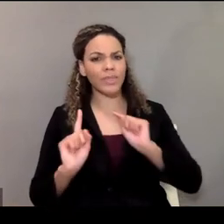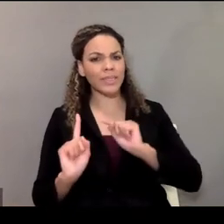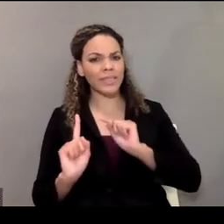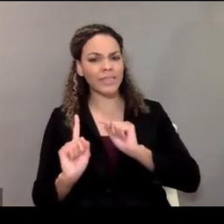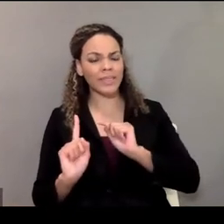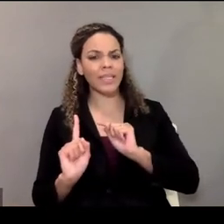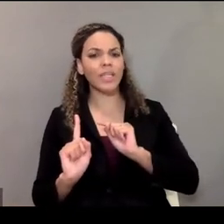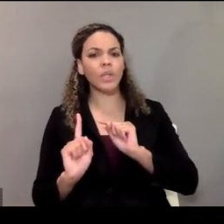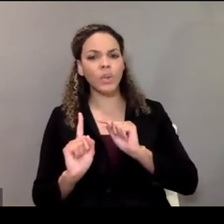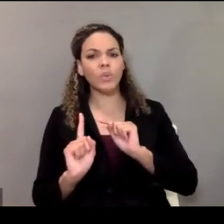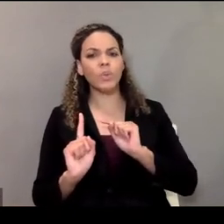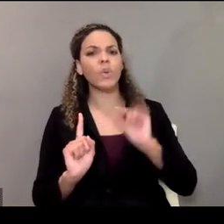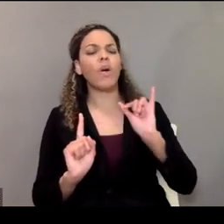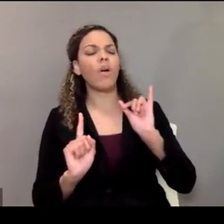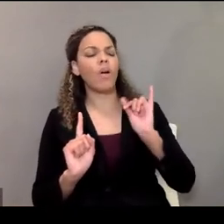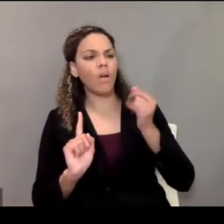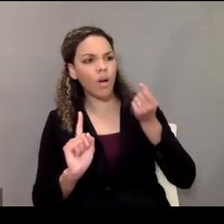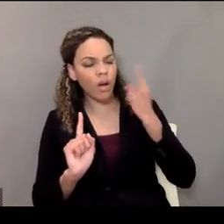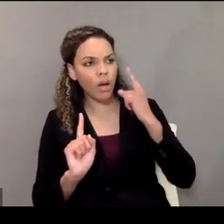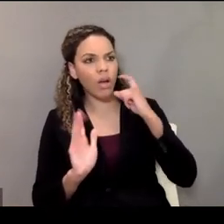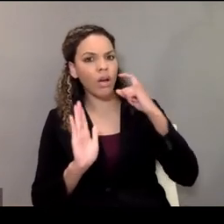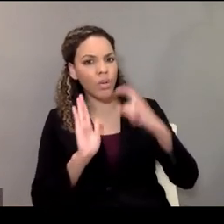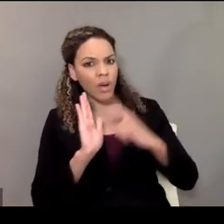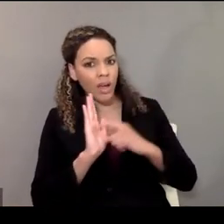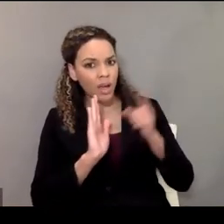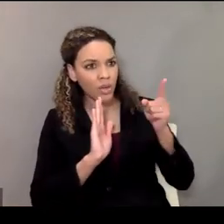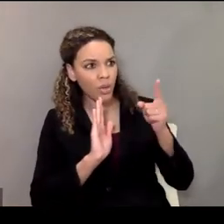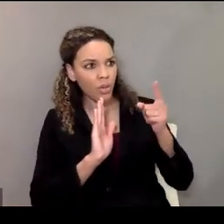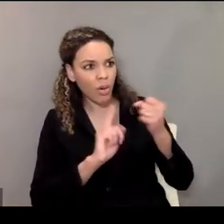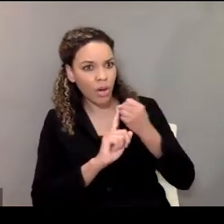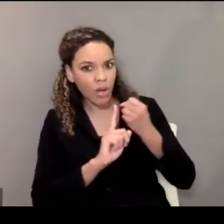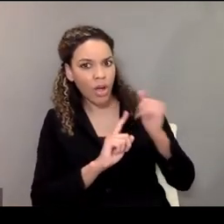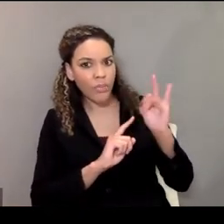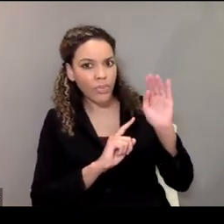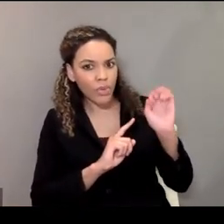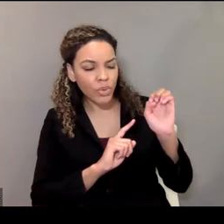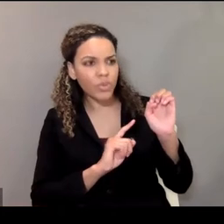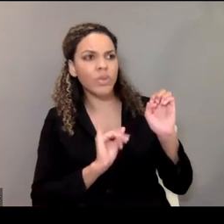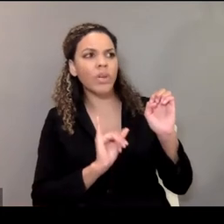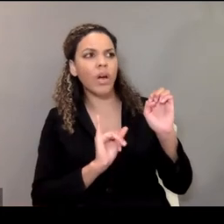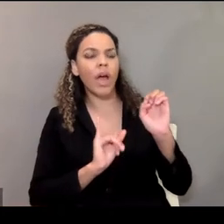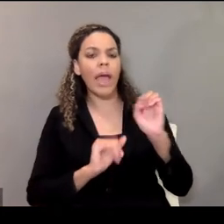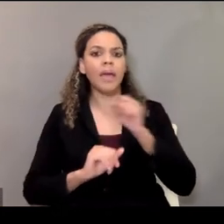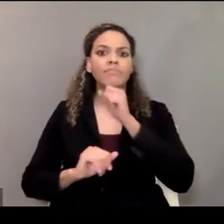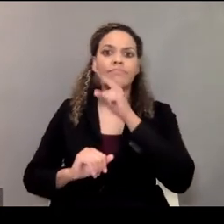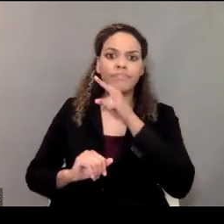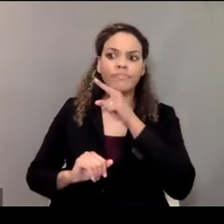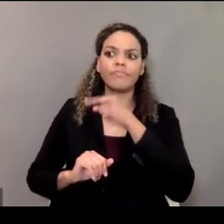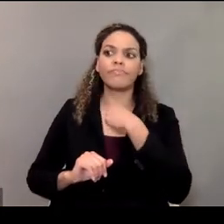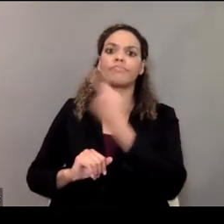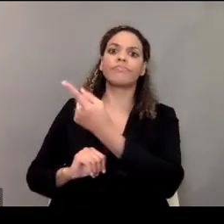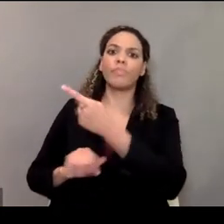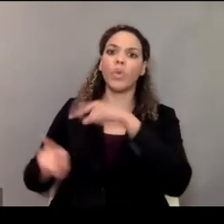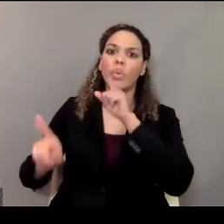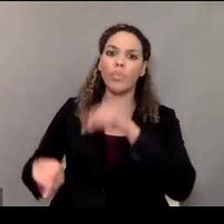to acknowledge it and then be able to report it, even to another human being.